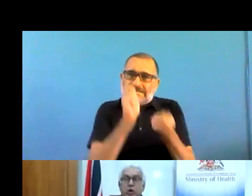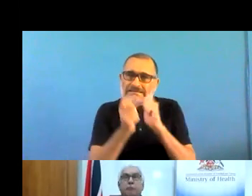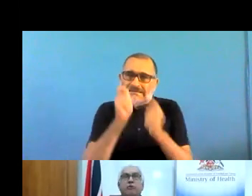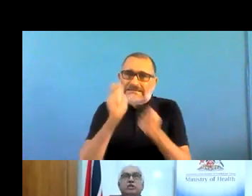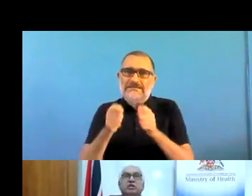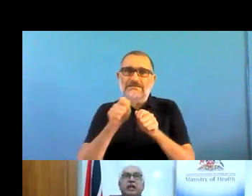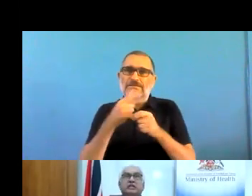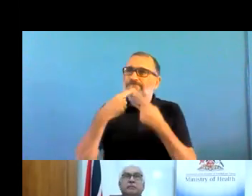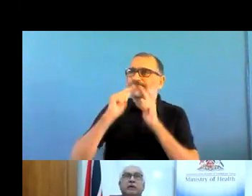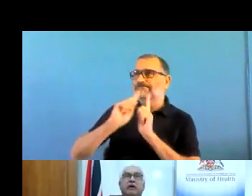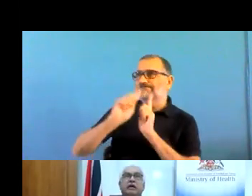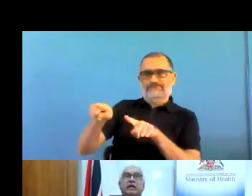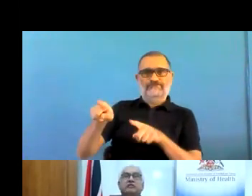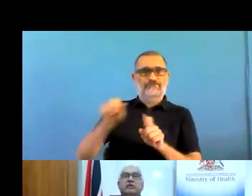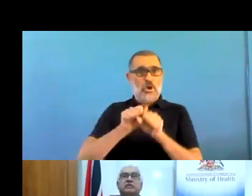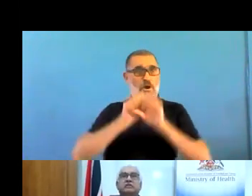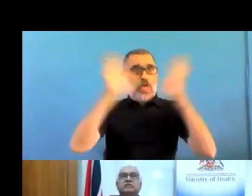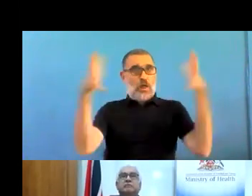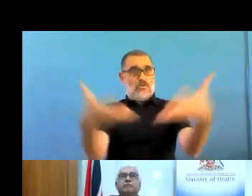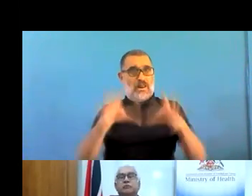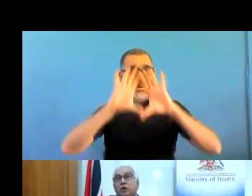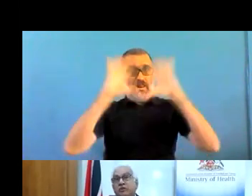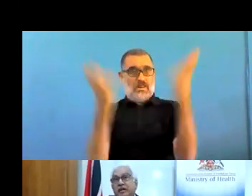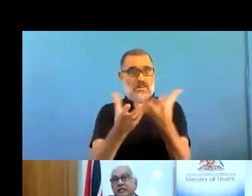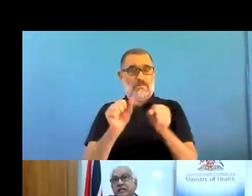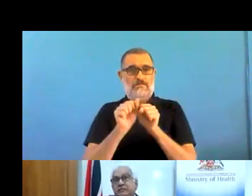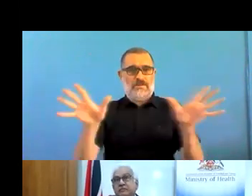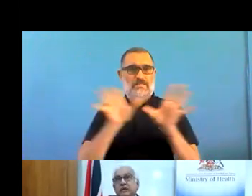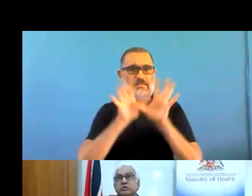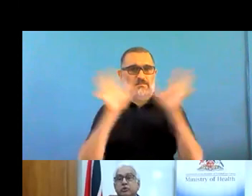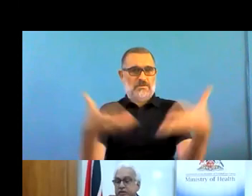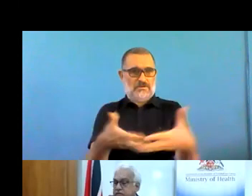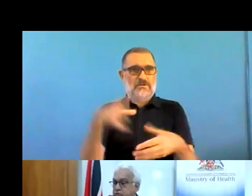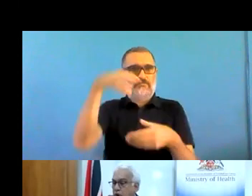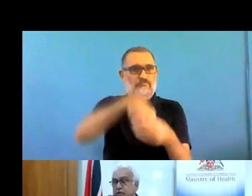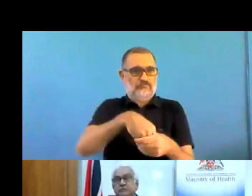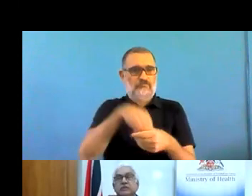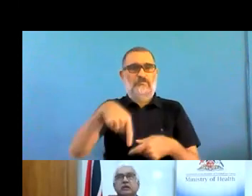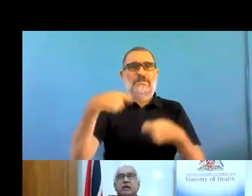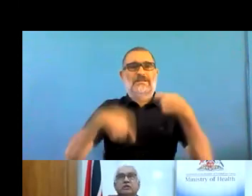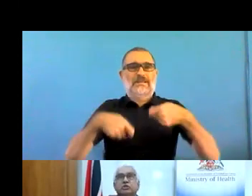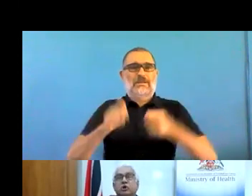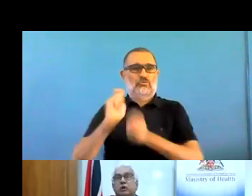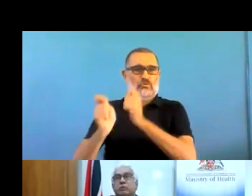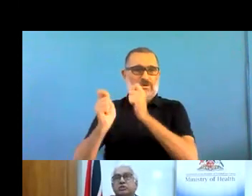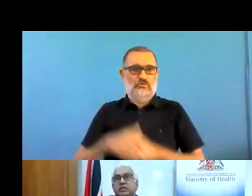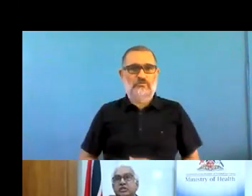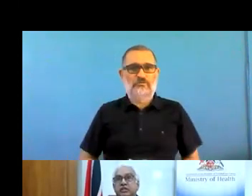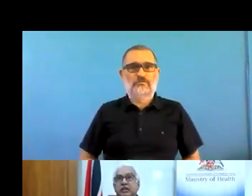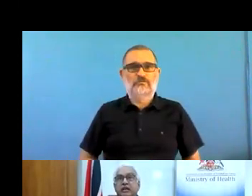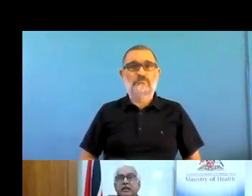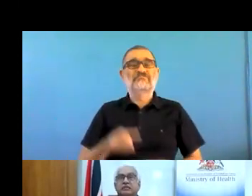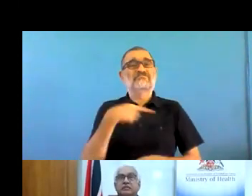we operationalized our parallel healthcare system. What that did was two things. One, ensure our